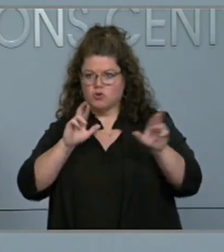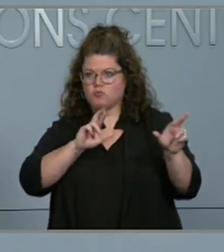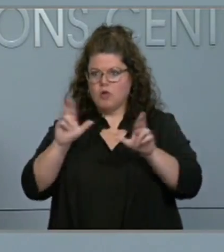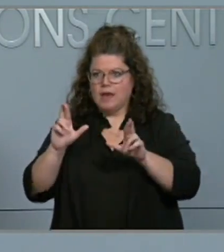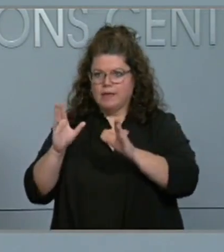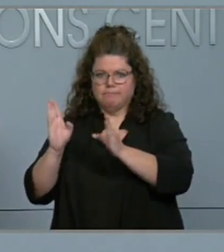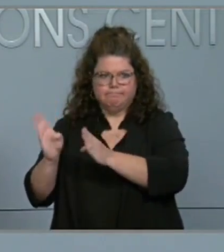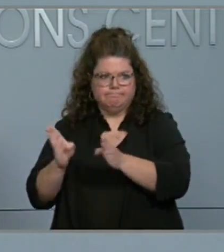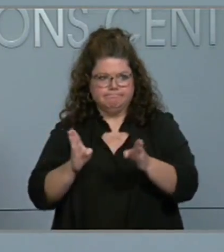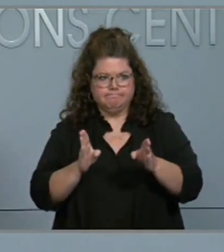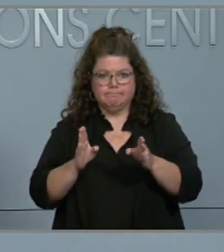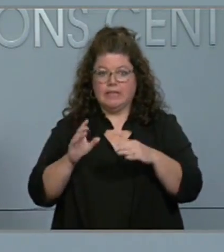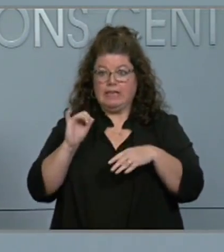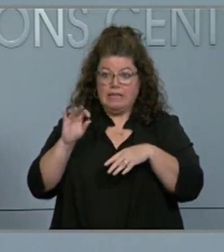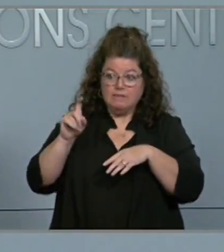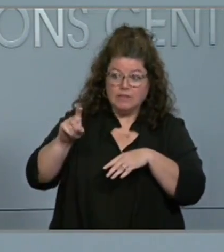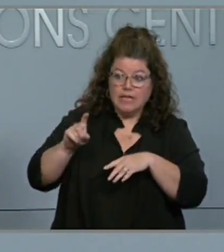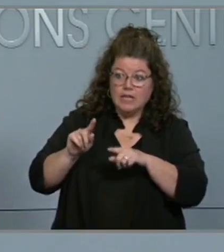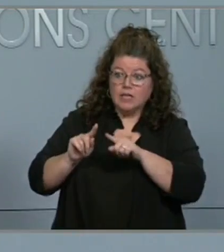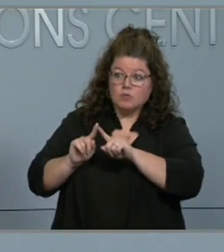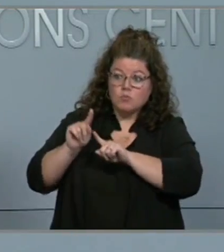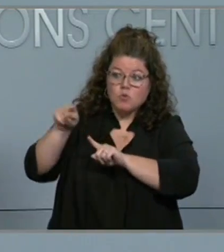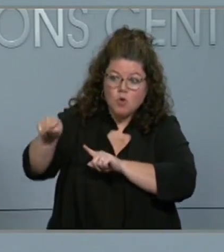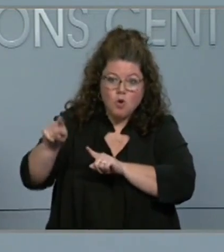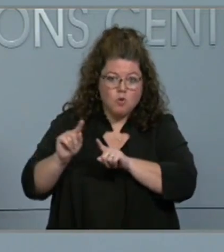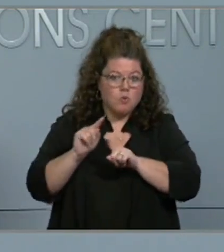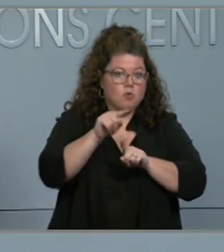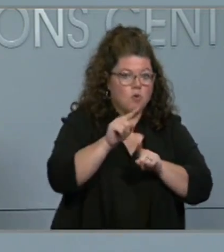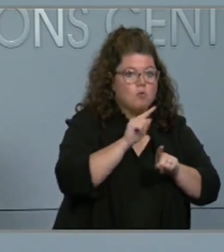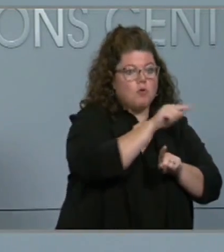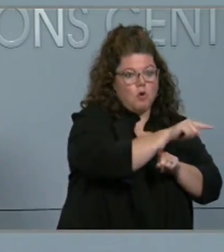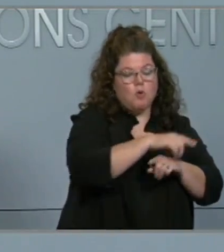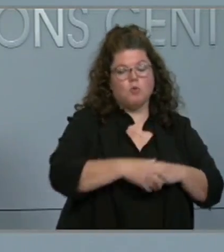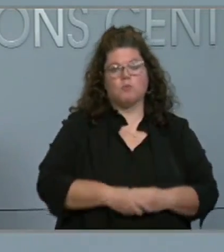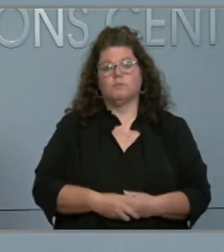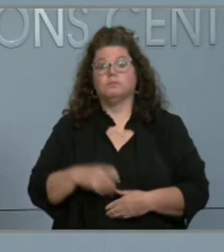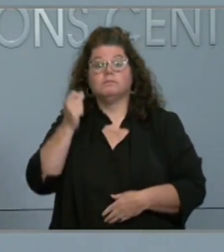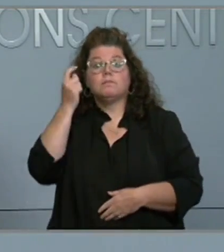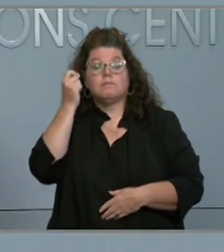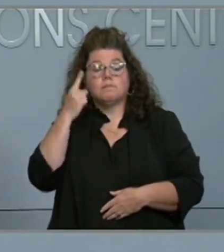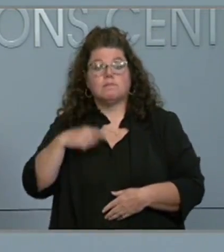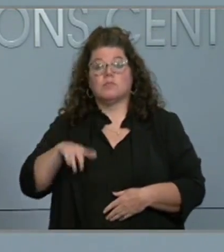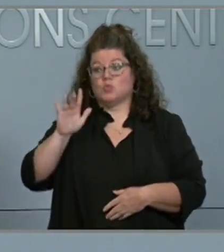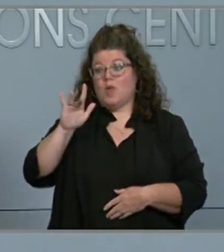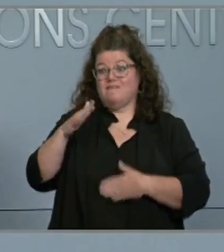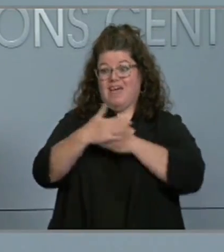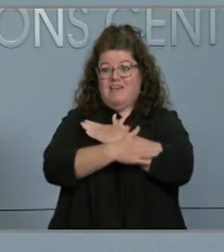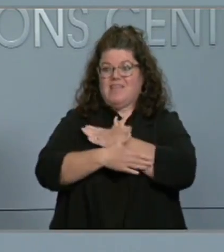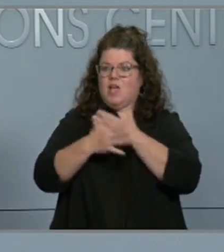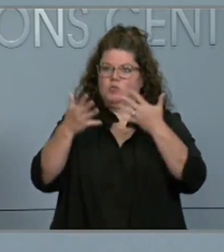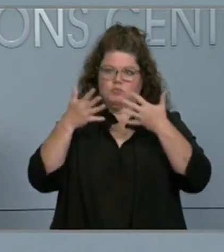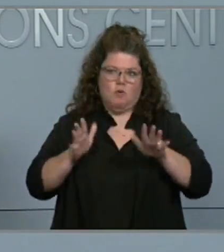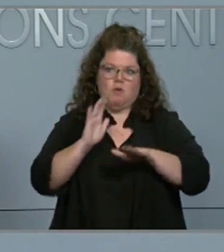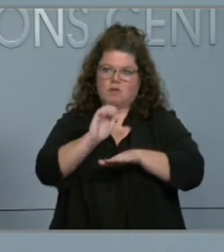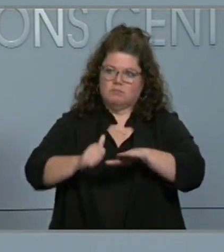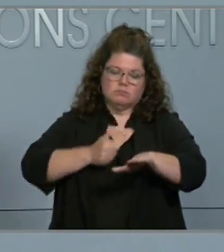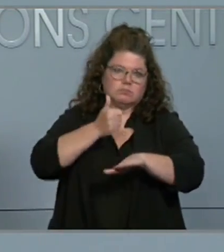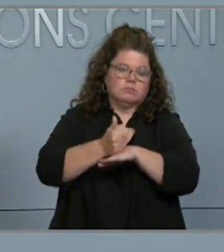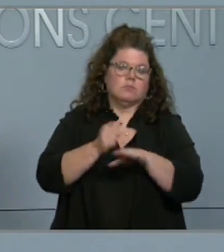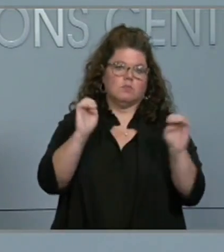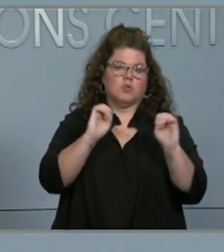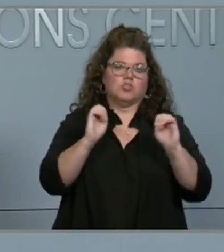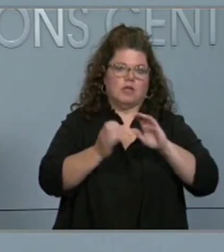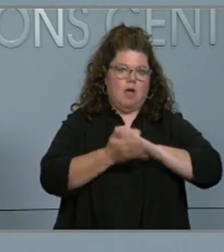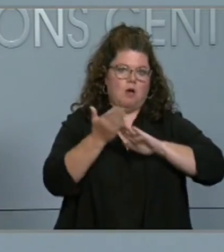requests as the hurricane approaches. Currently, 25 counties have opened or partially activated their local Emergency Operations